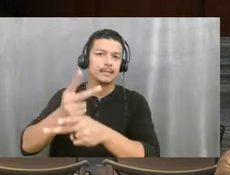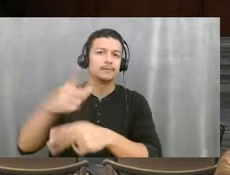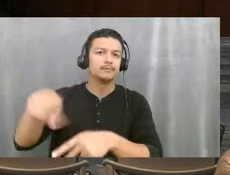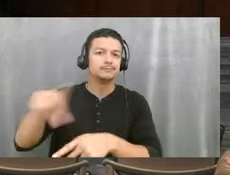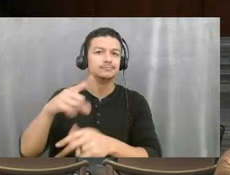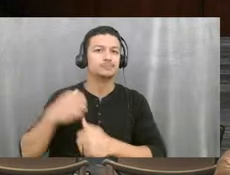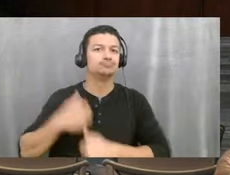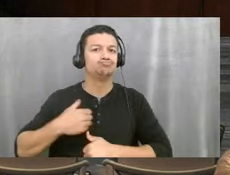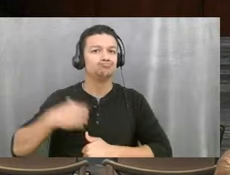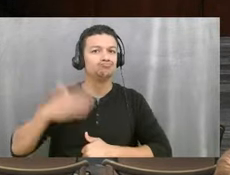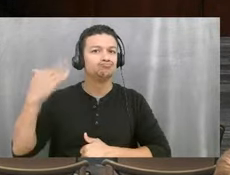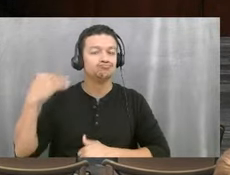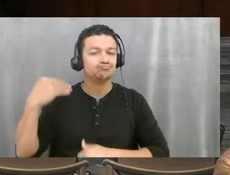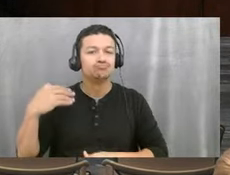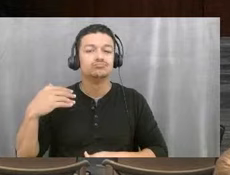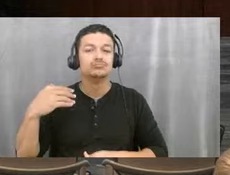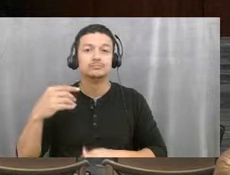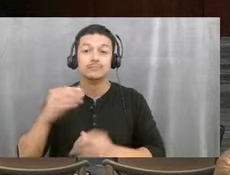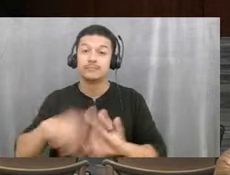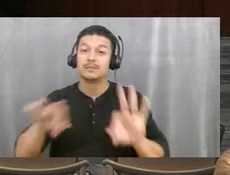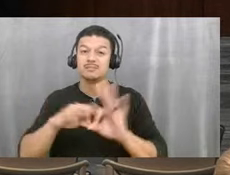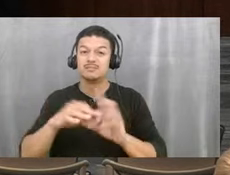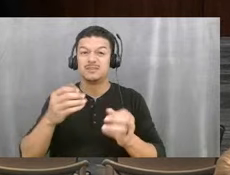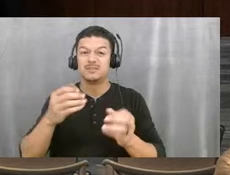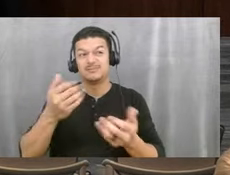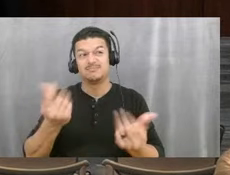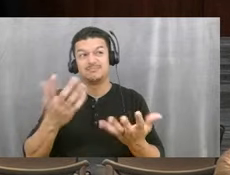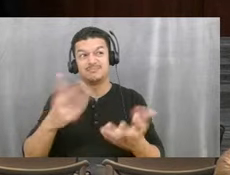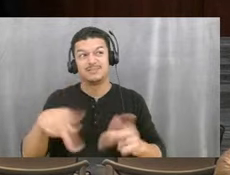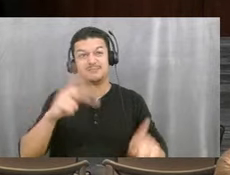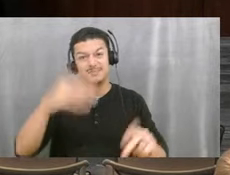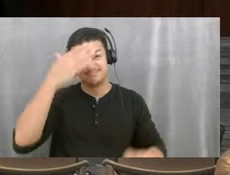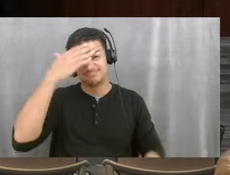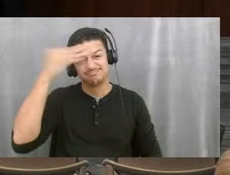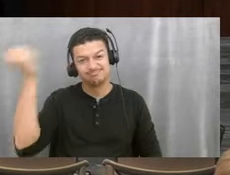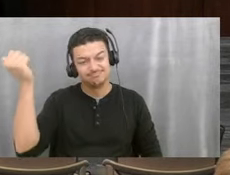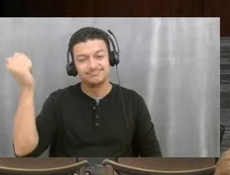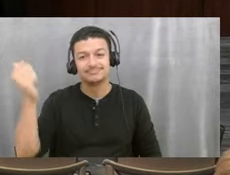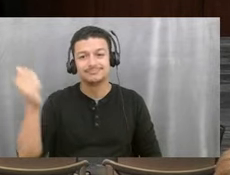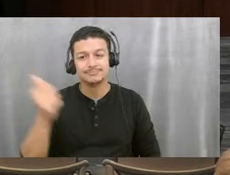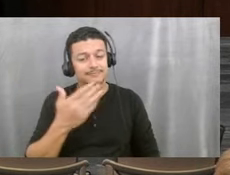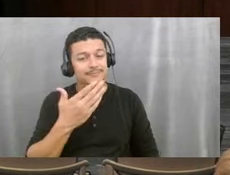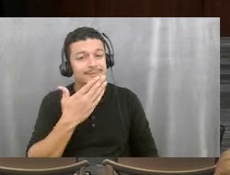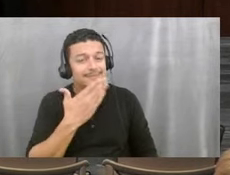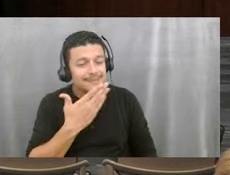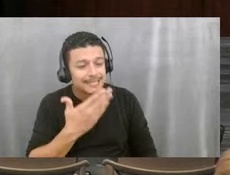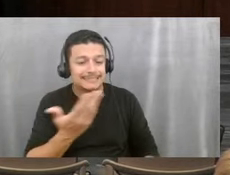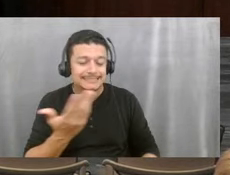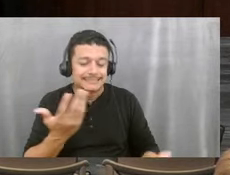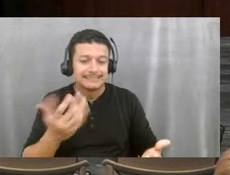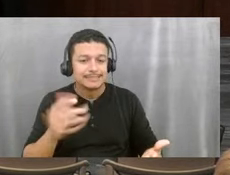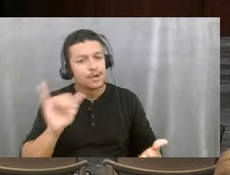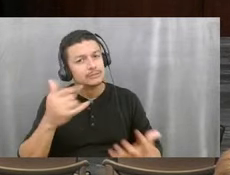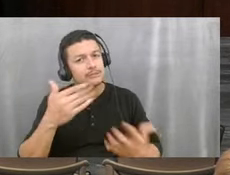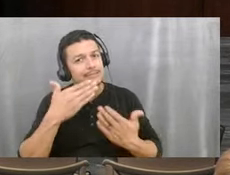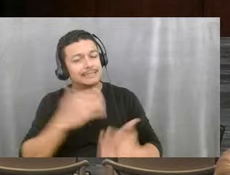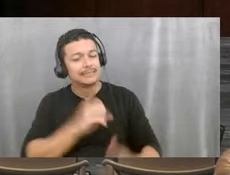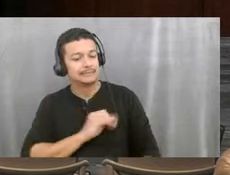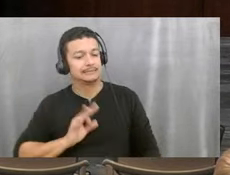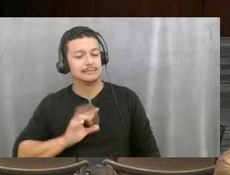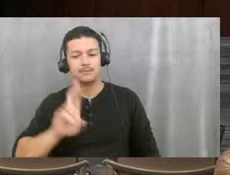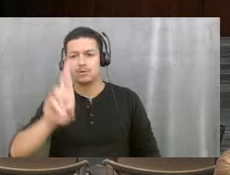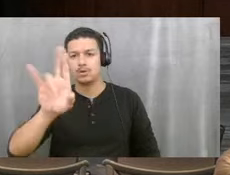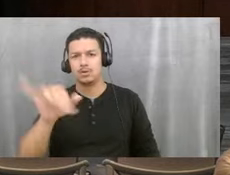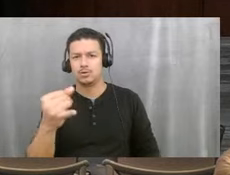It's important. A lot of people forget about them. So thank you. All right. Thank you. Vice. And I do want to thank staff. RJ, you've done a fantastic